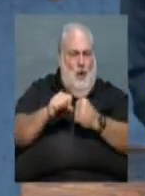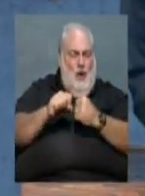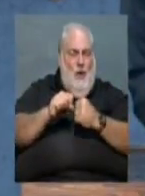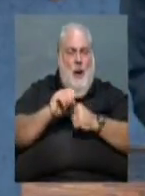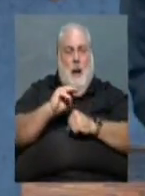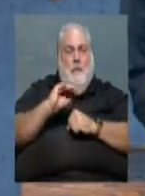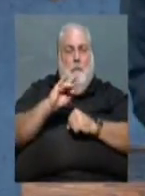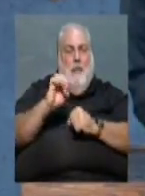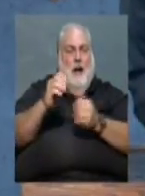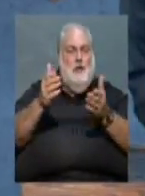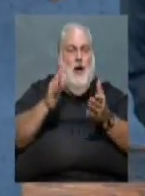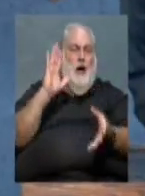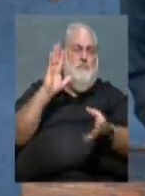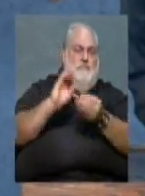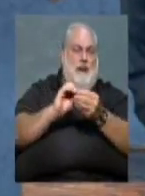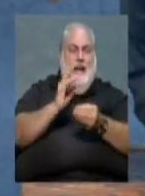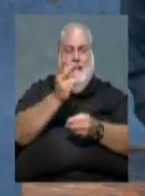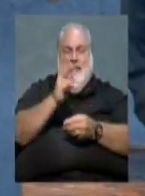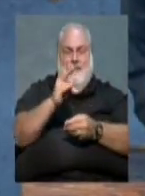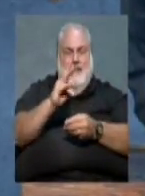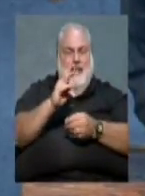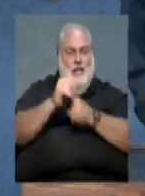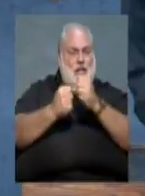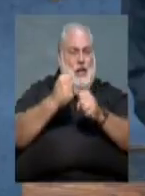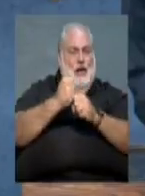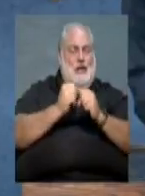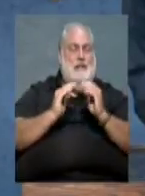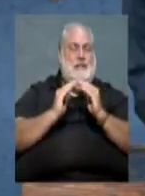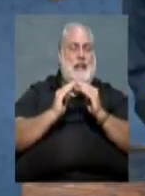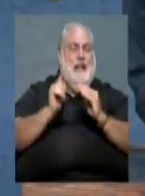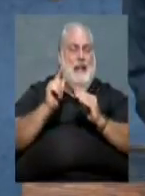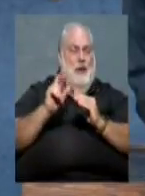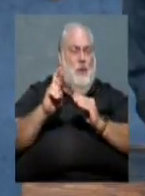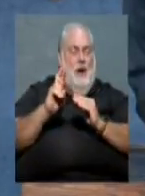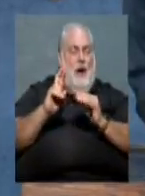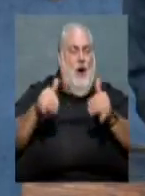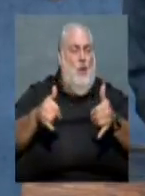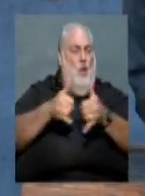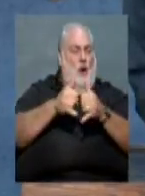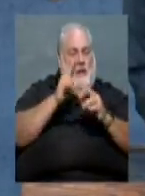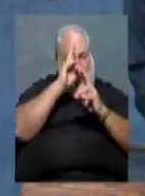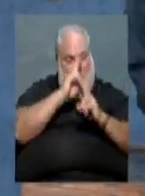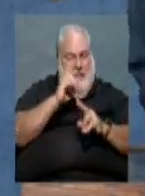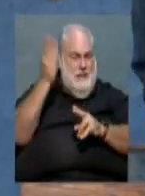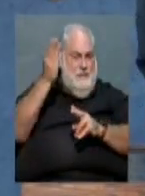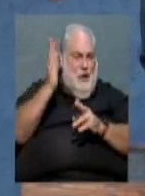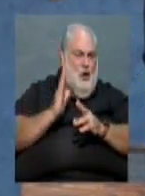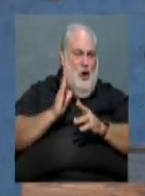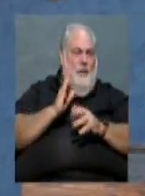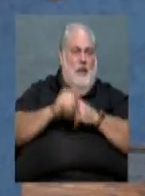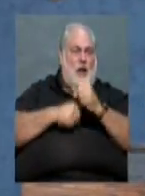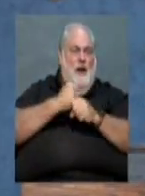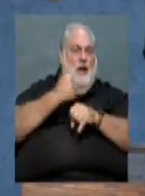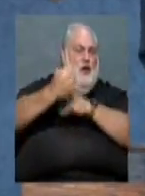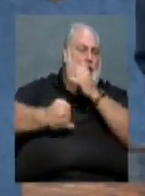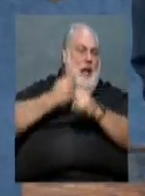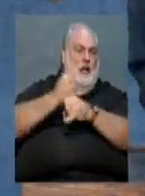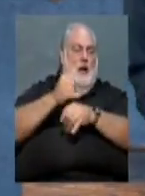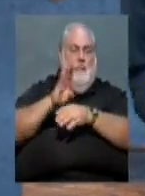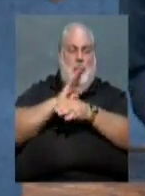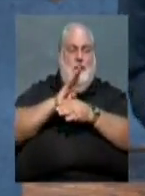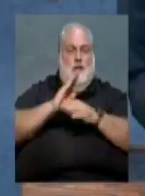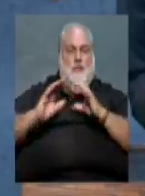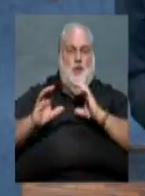17 years with the city. Awards and honors include Speaker of the Year in the International Association of Business